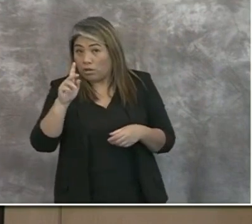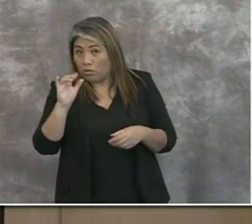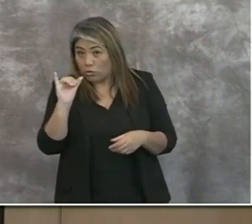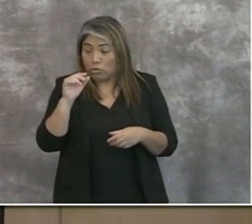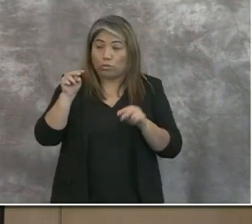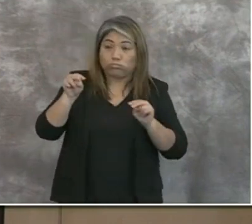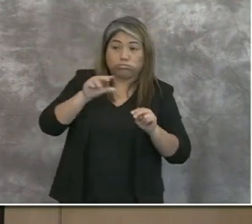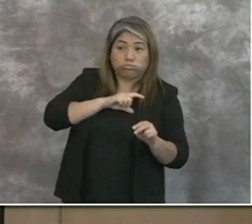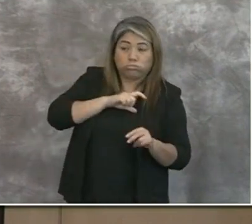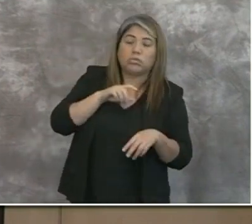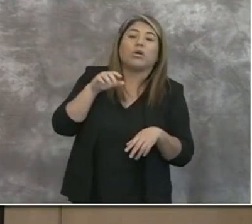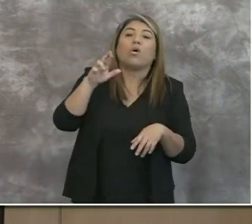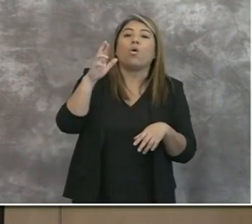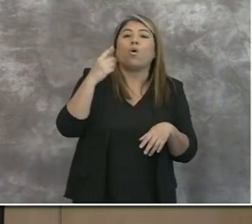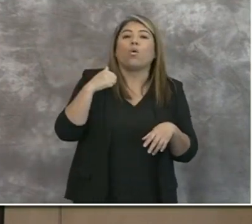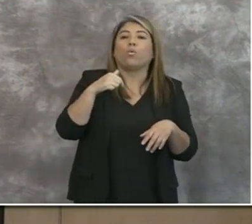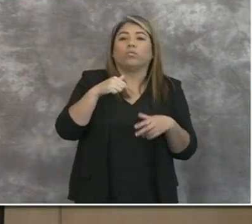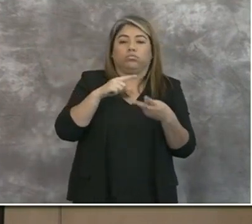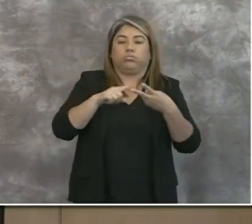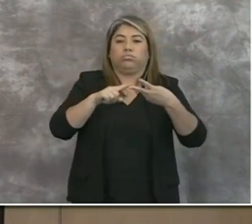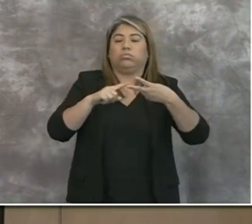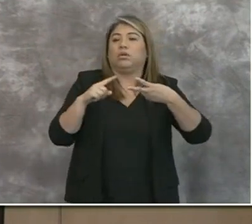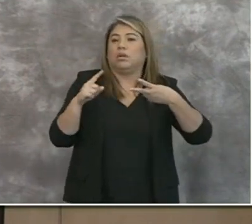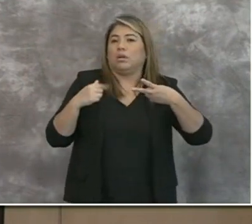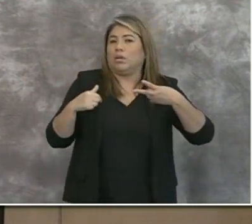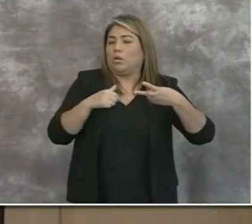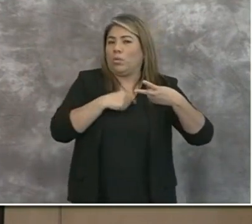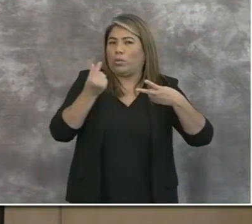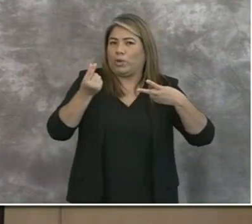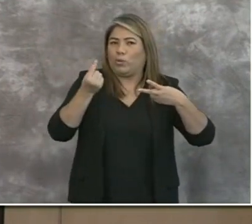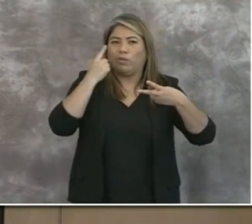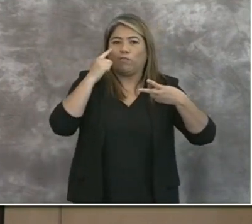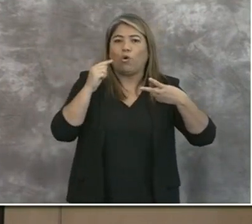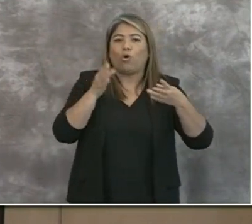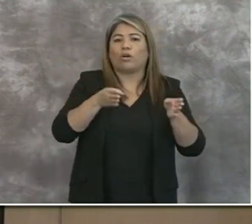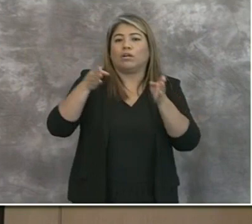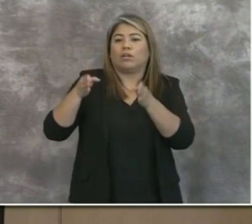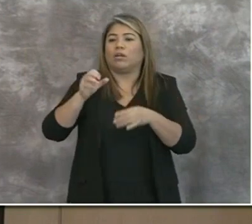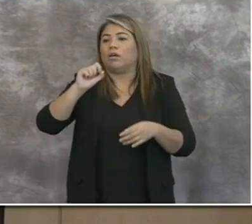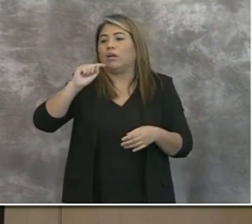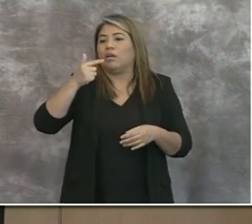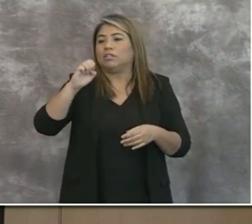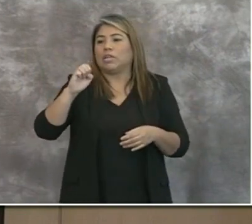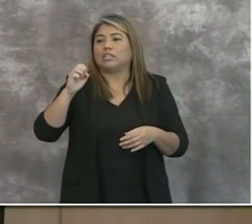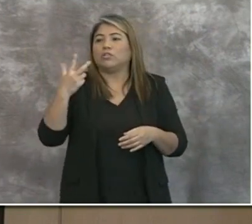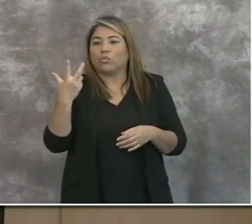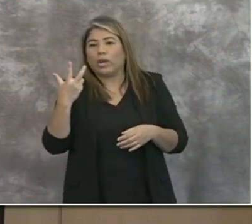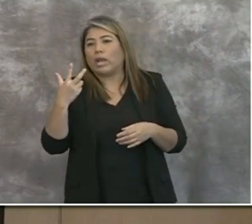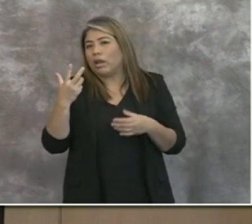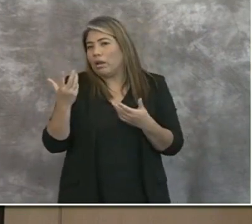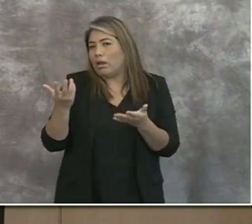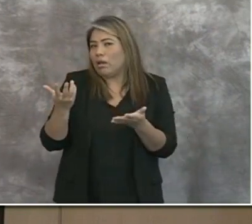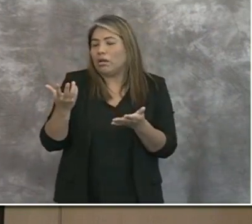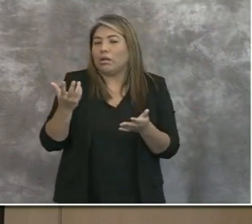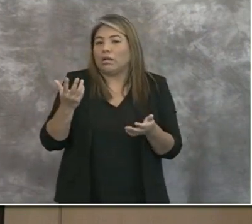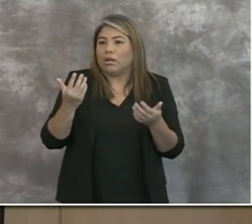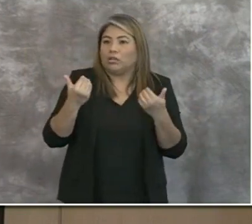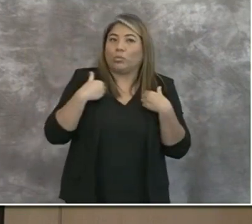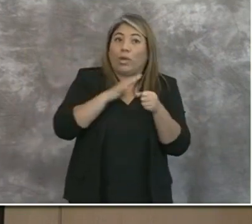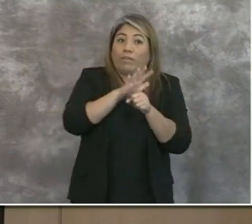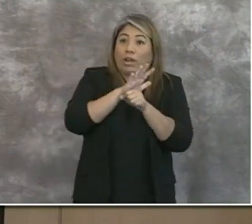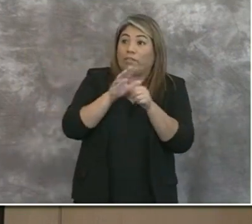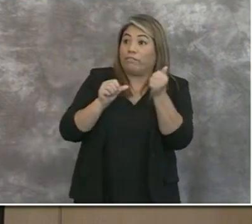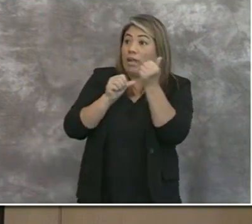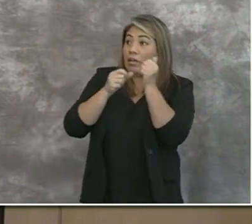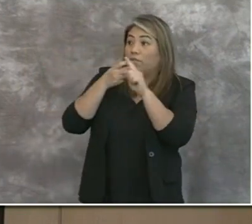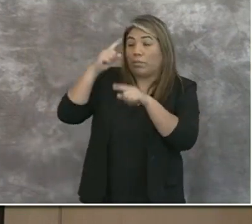we are moving further into the next stages of three, stage three, have we gotten an update from the governor